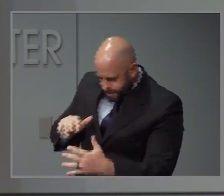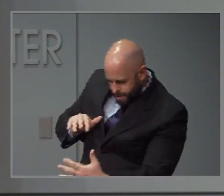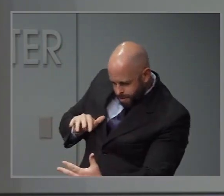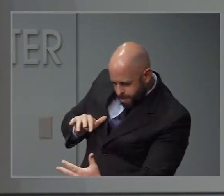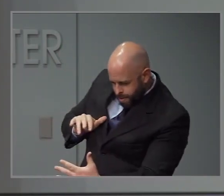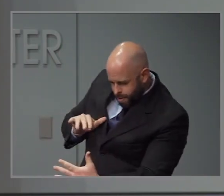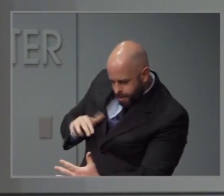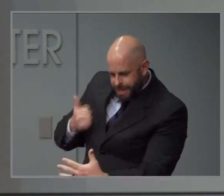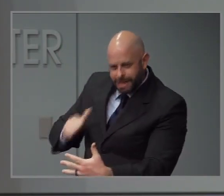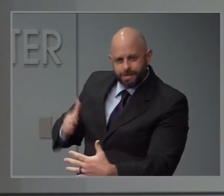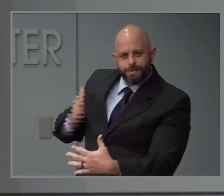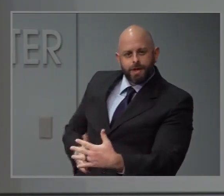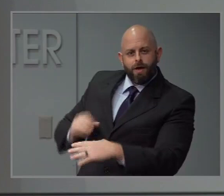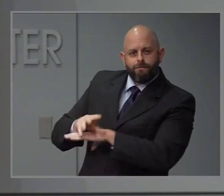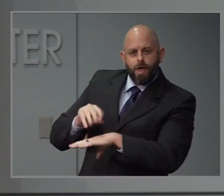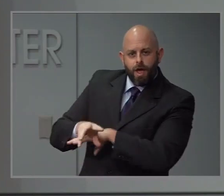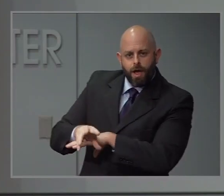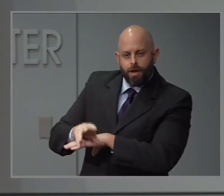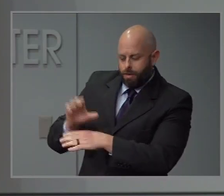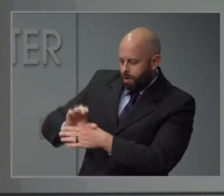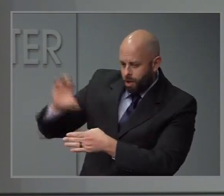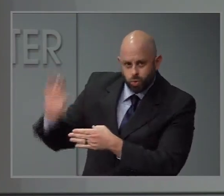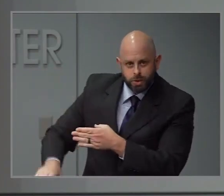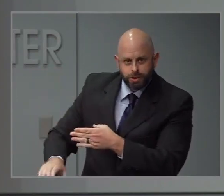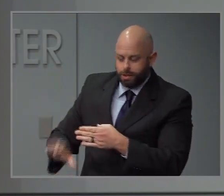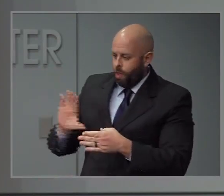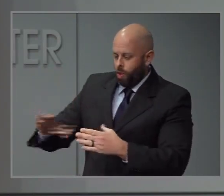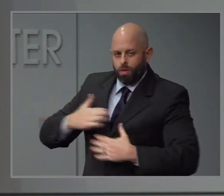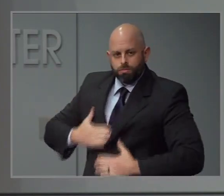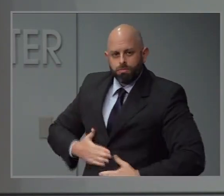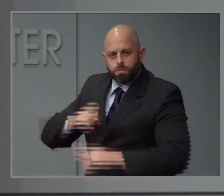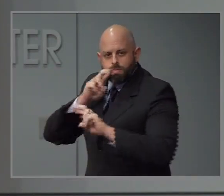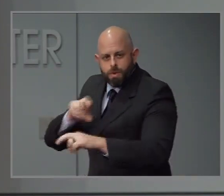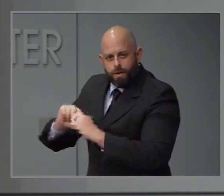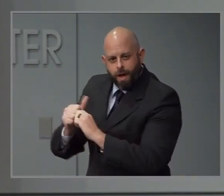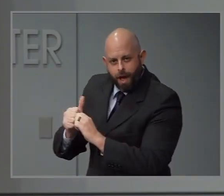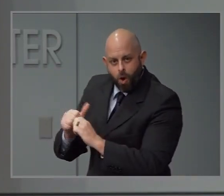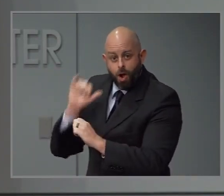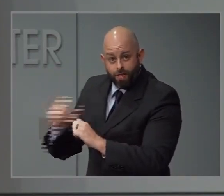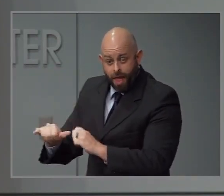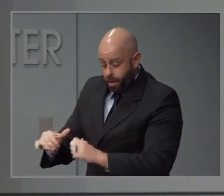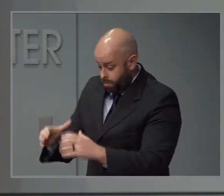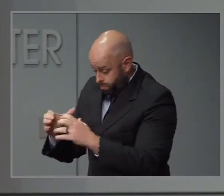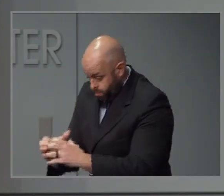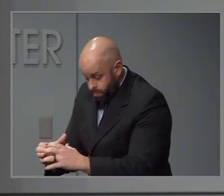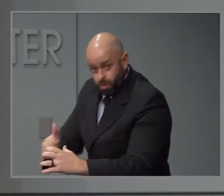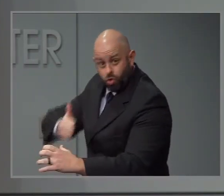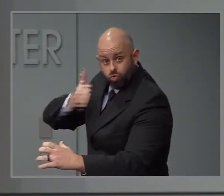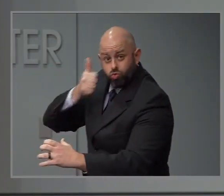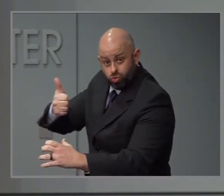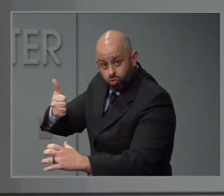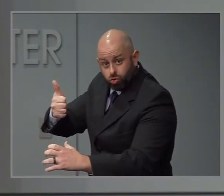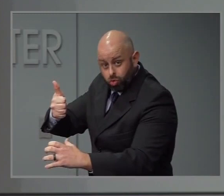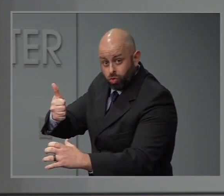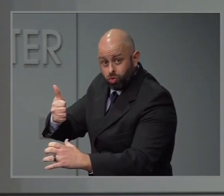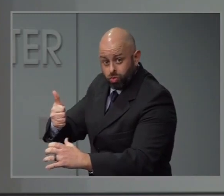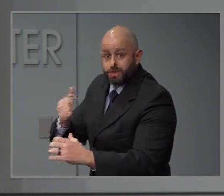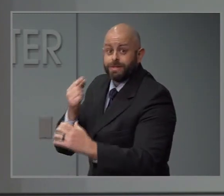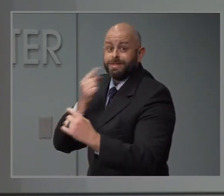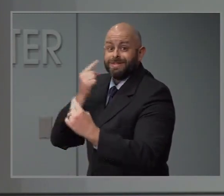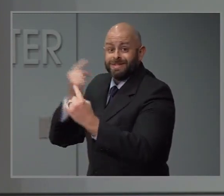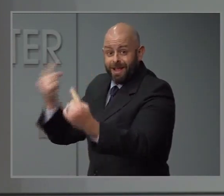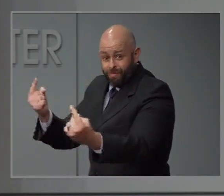consequences, how their immune system responds, assuming that all goes perfectly. And there are lots of things that that